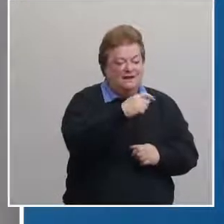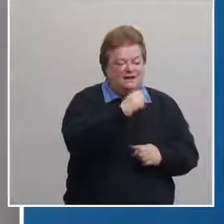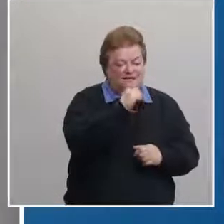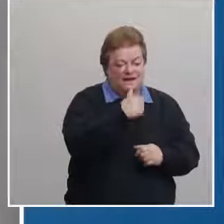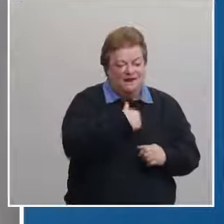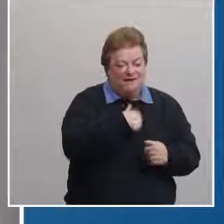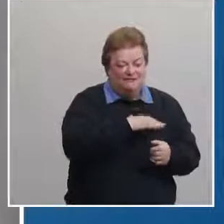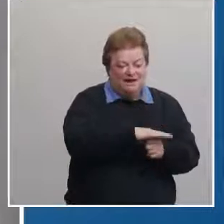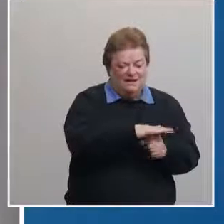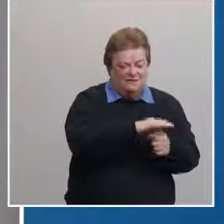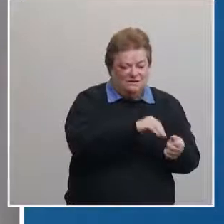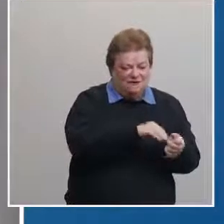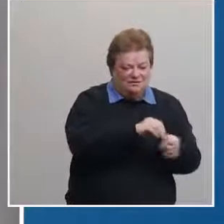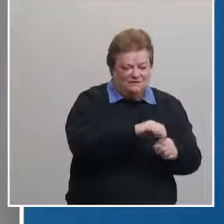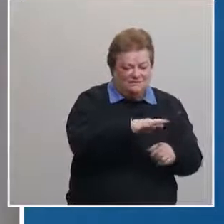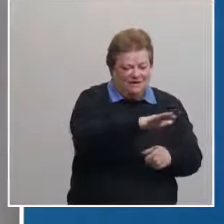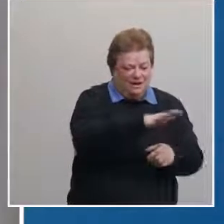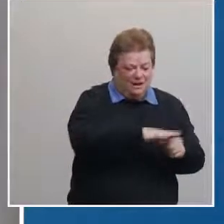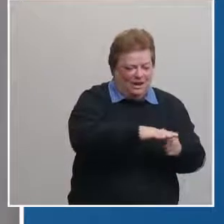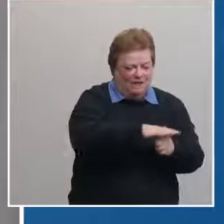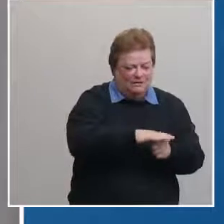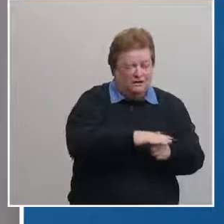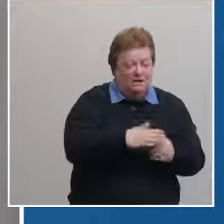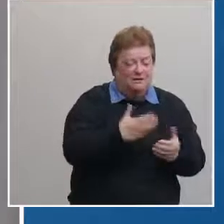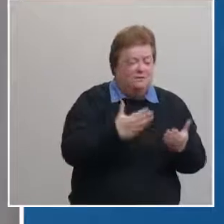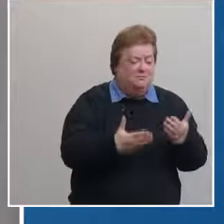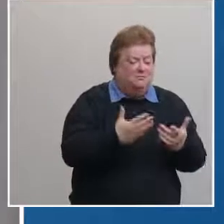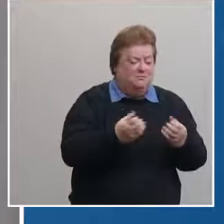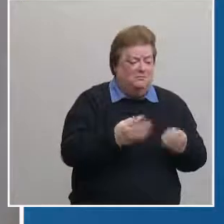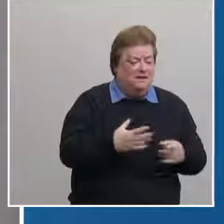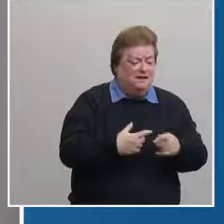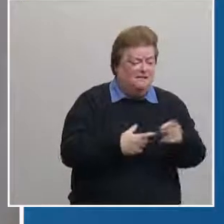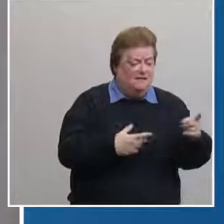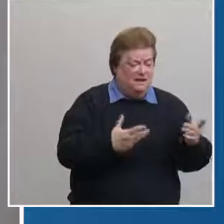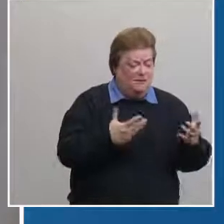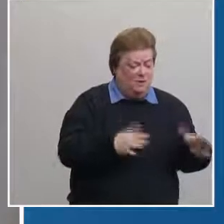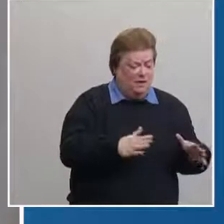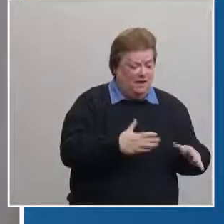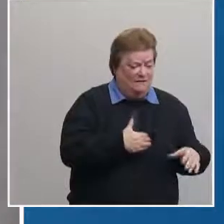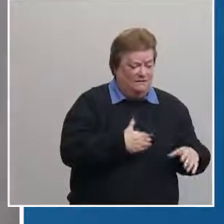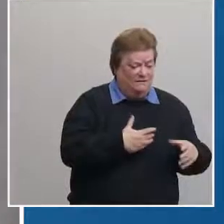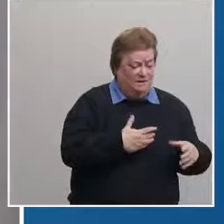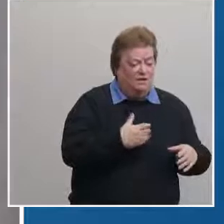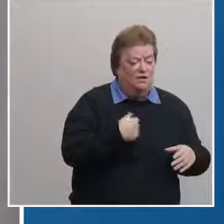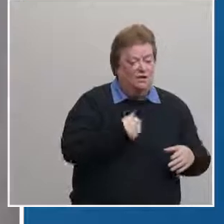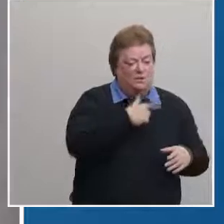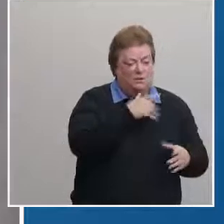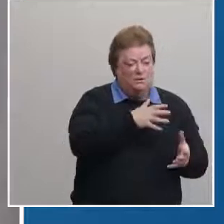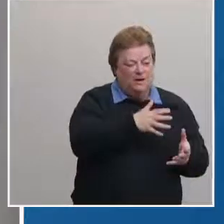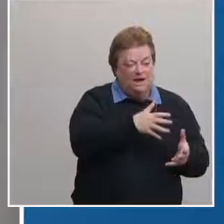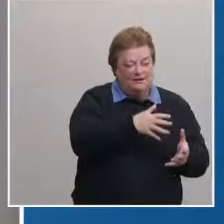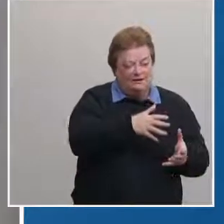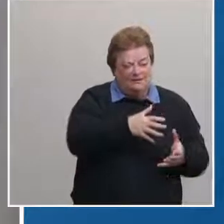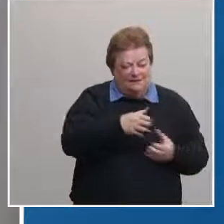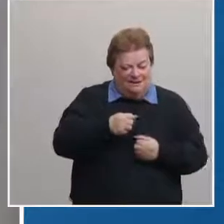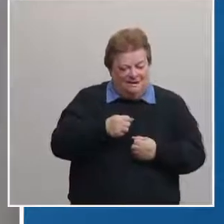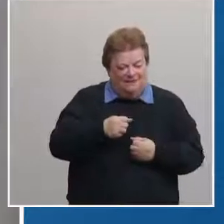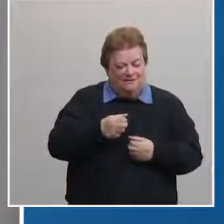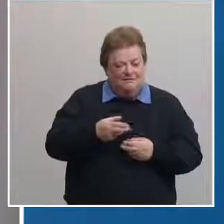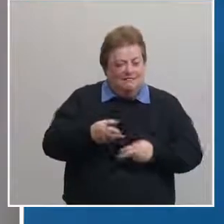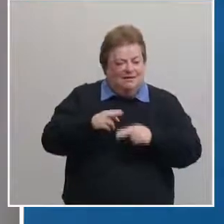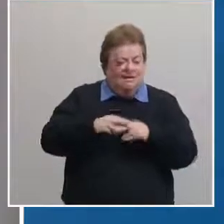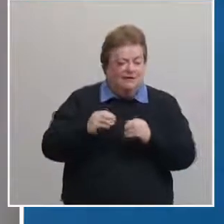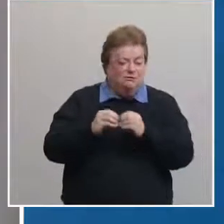areas so maybe as they're done we'll have an increased allocation the other thing is we're